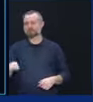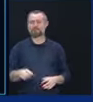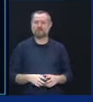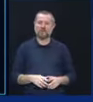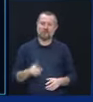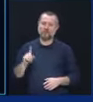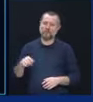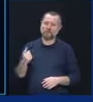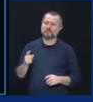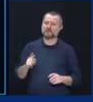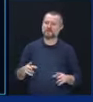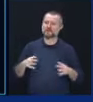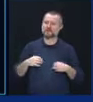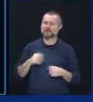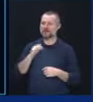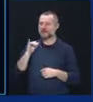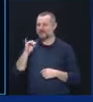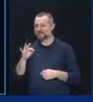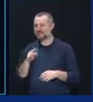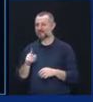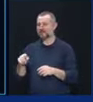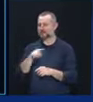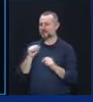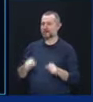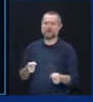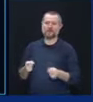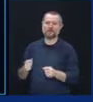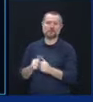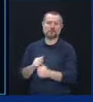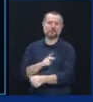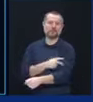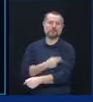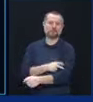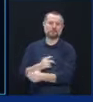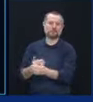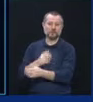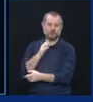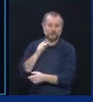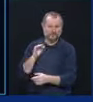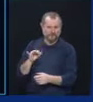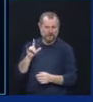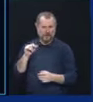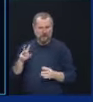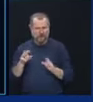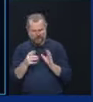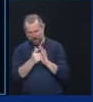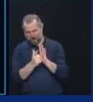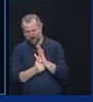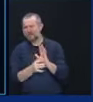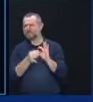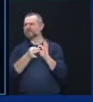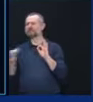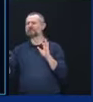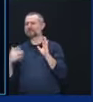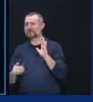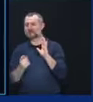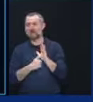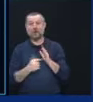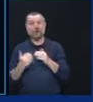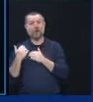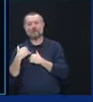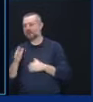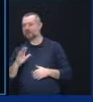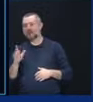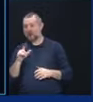if they could. If they could. And that was by law. It's not a moral obligation. It's by law.